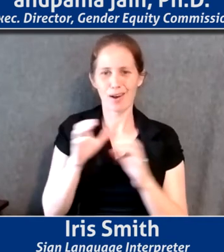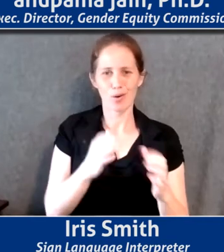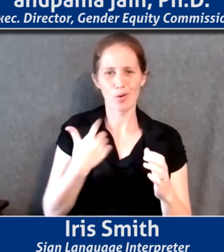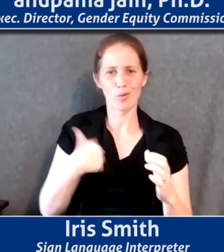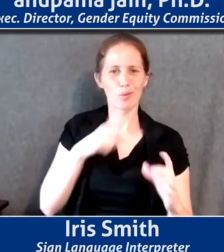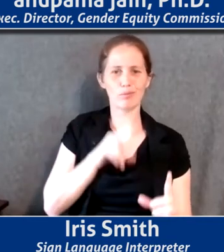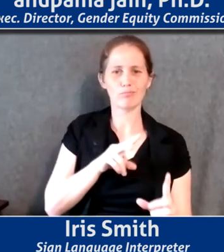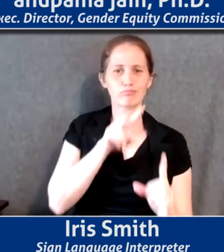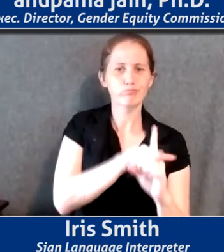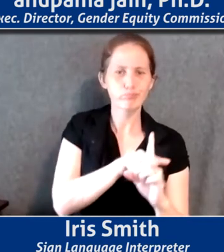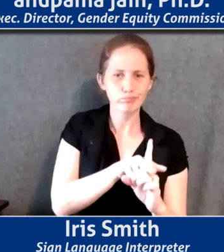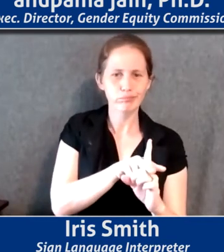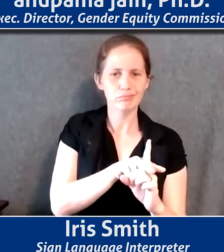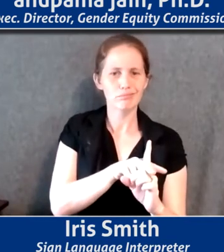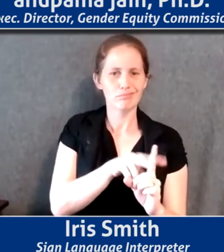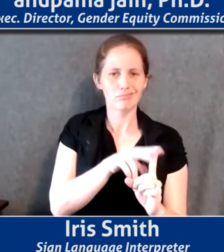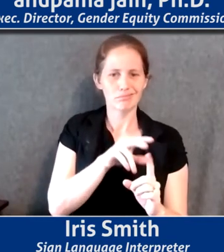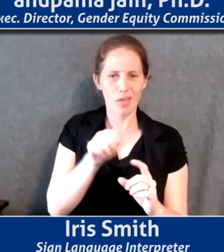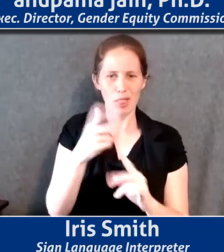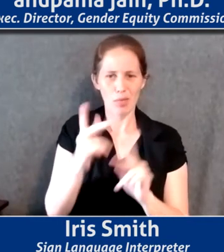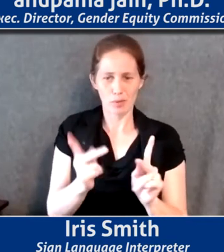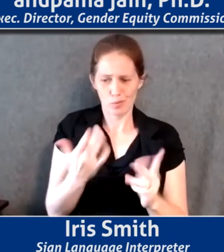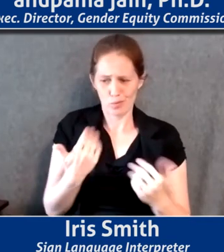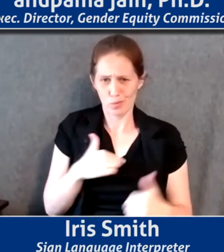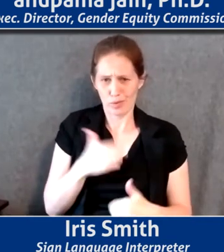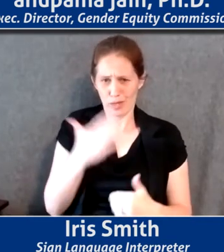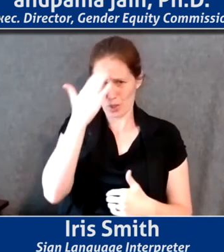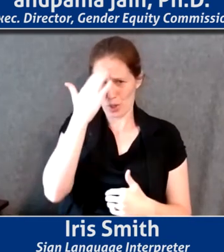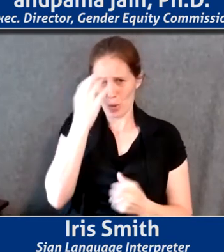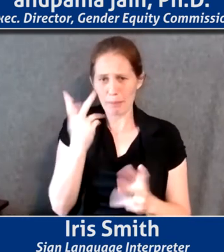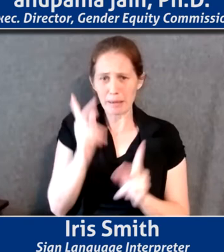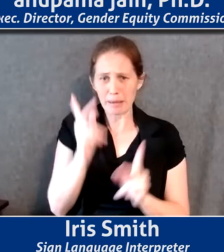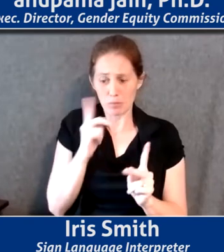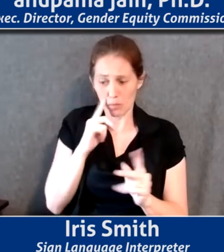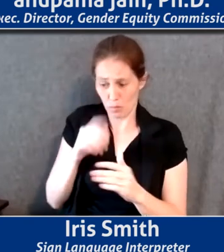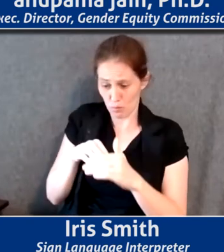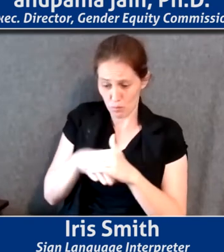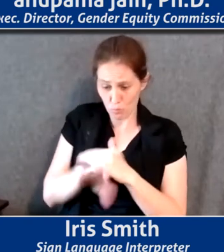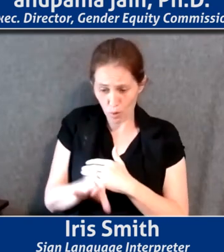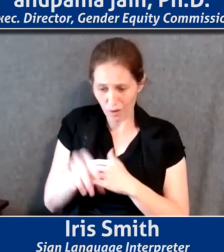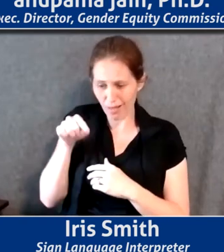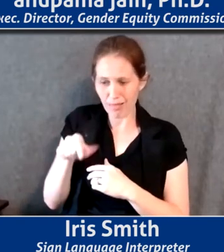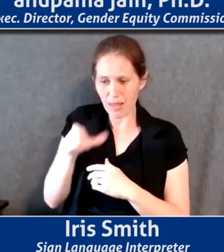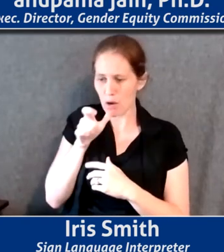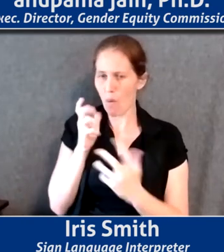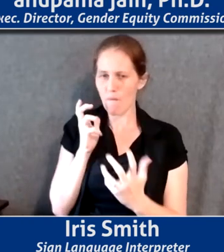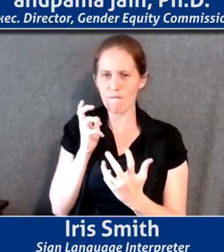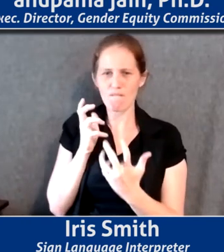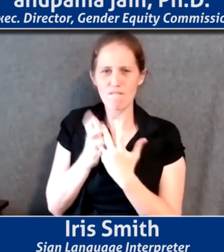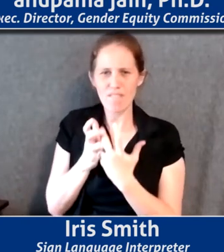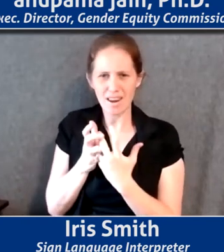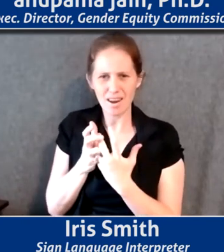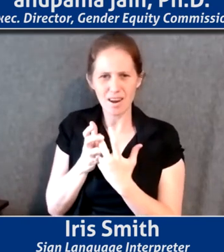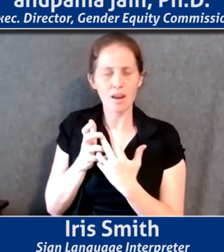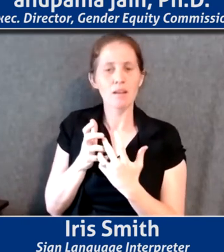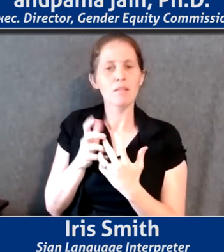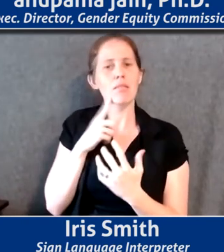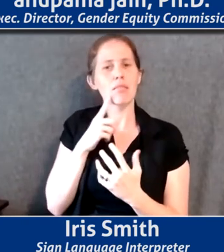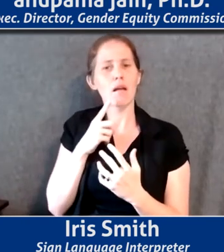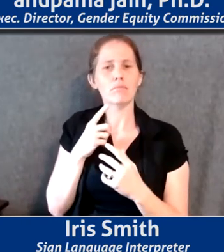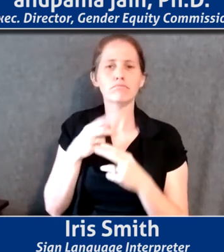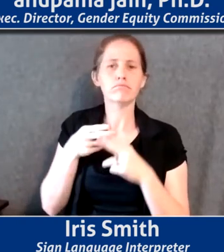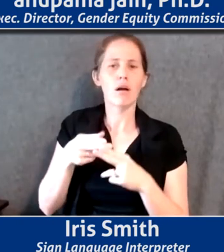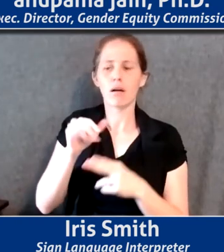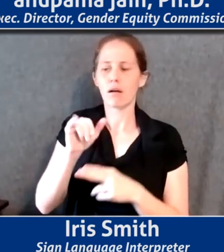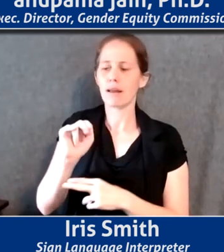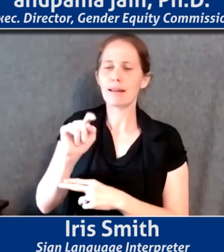on people that we know that there are many people who are born who actually don't fit. They are sometimes called intersex, called